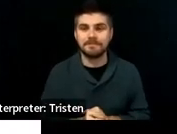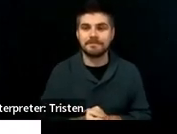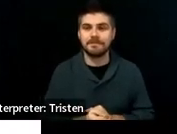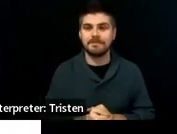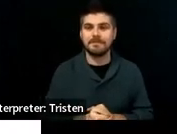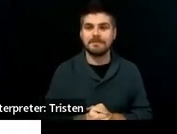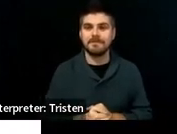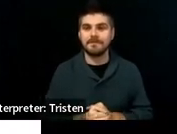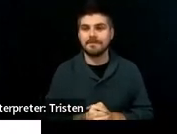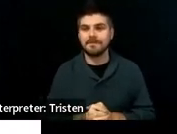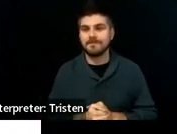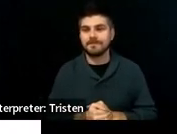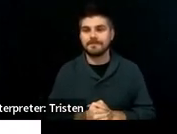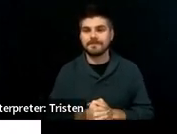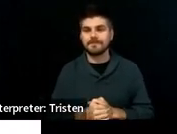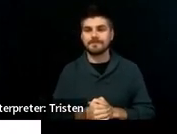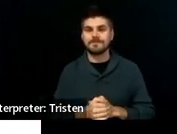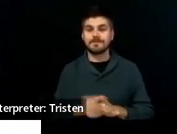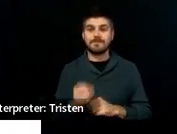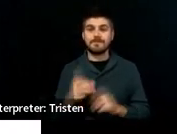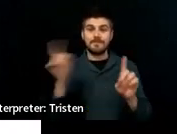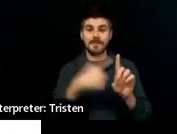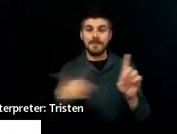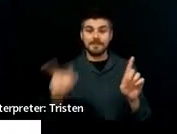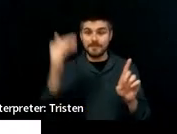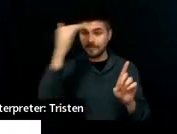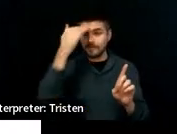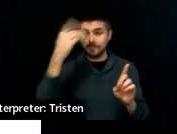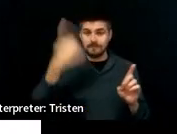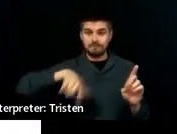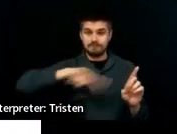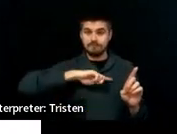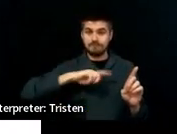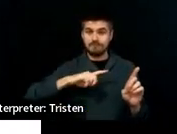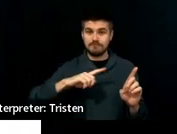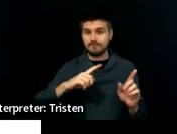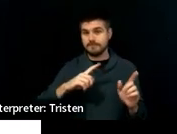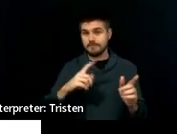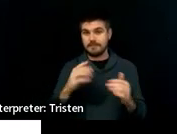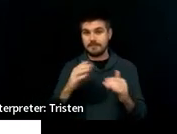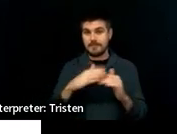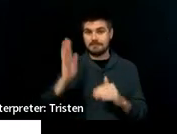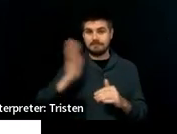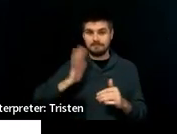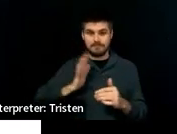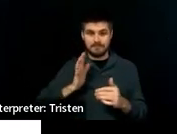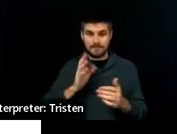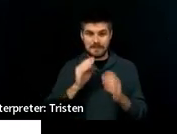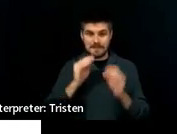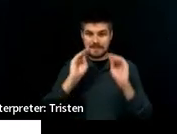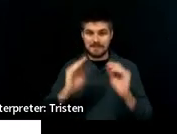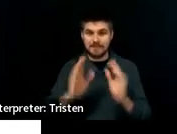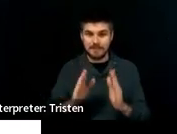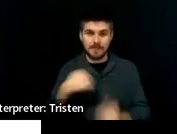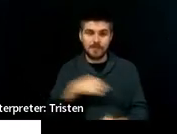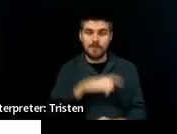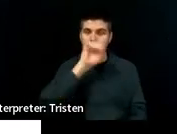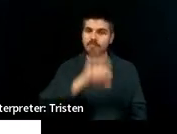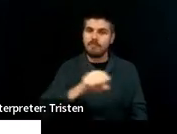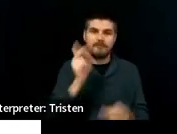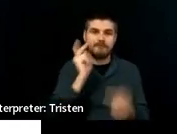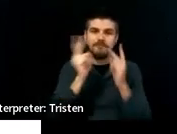So, as you know, we are all former educators on this team. So, we love visuals. So, this